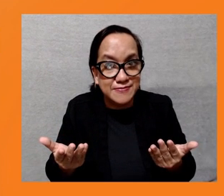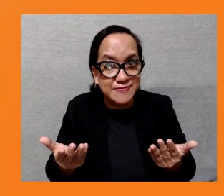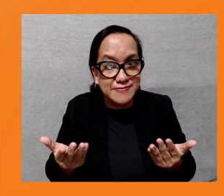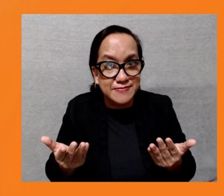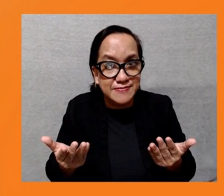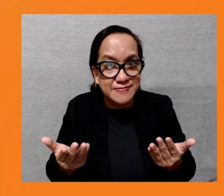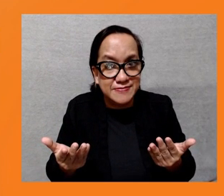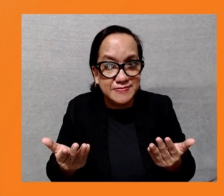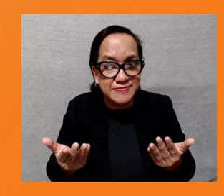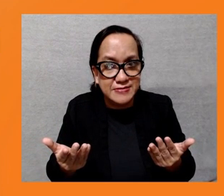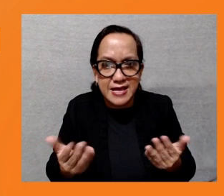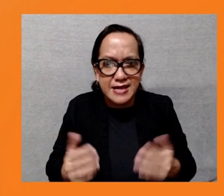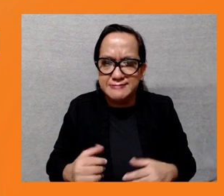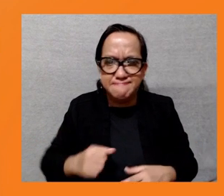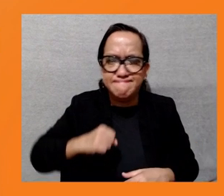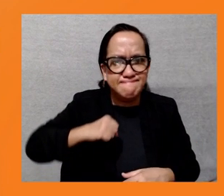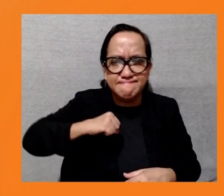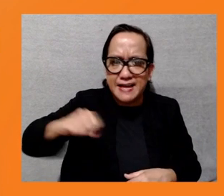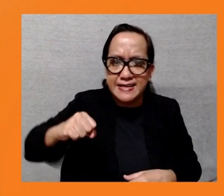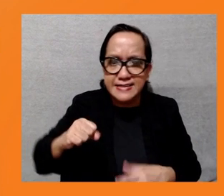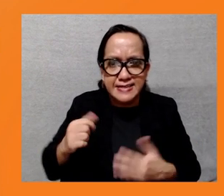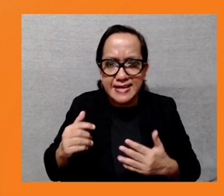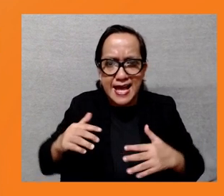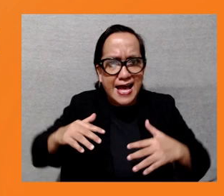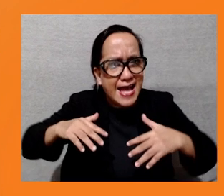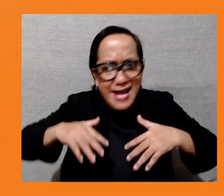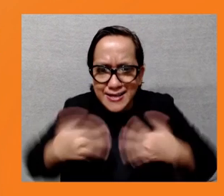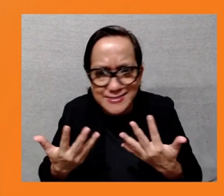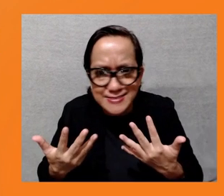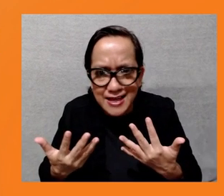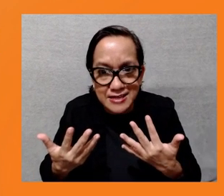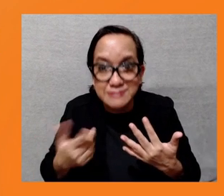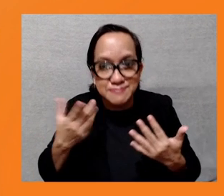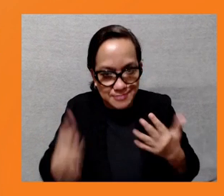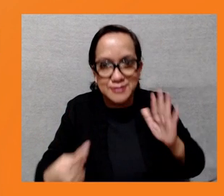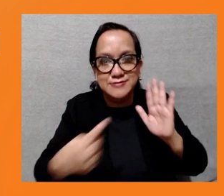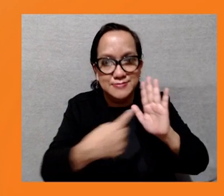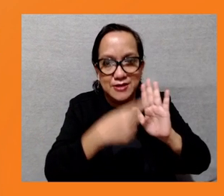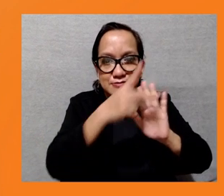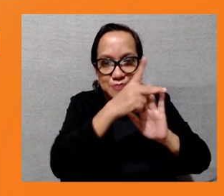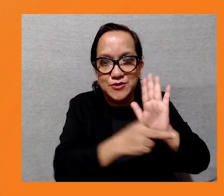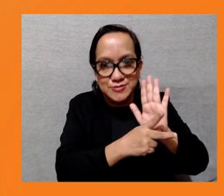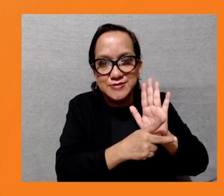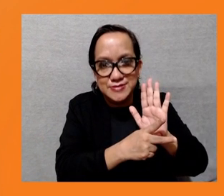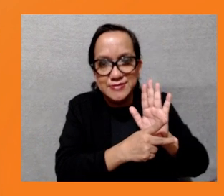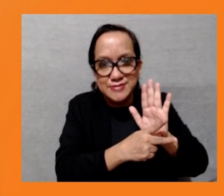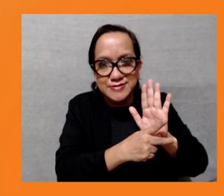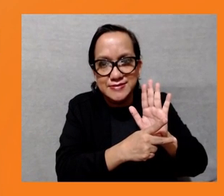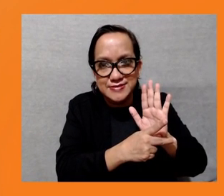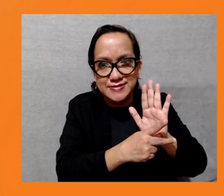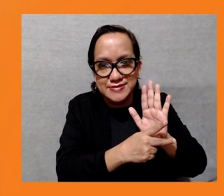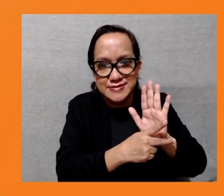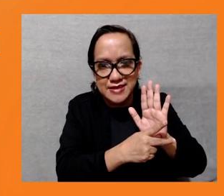policy. And, of course, something that we'll be looking to emphasise even more in the new policy. We recognise that